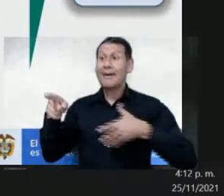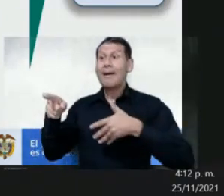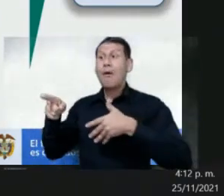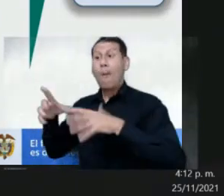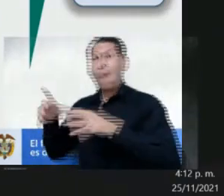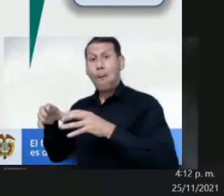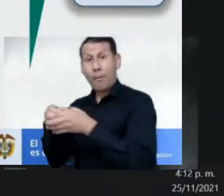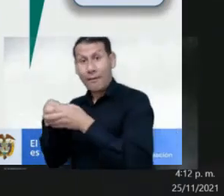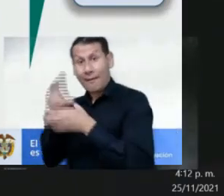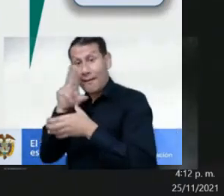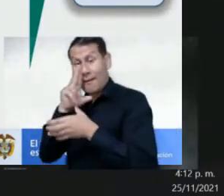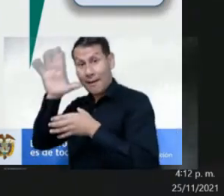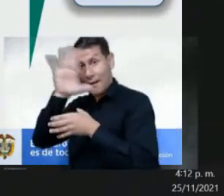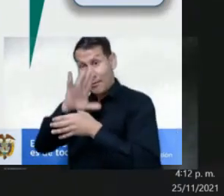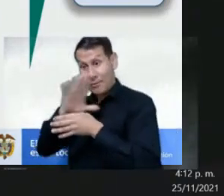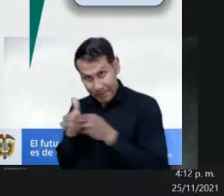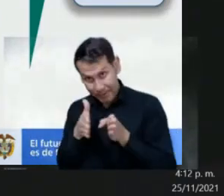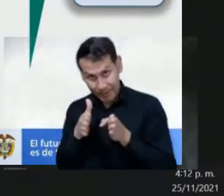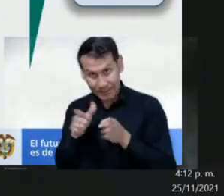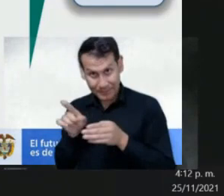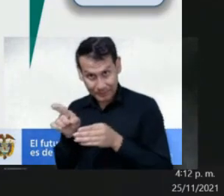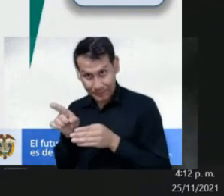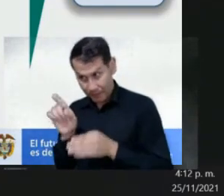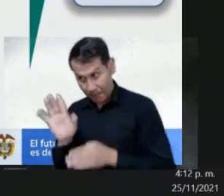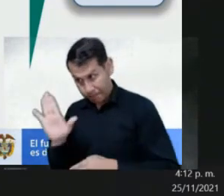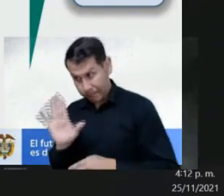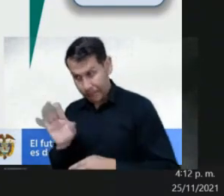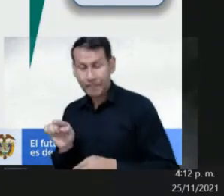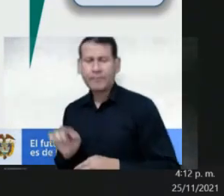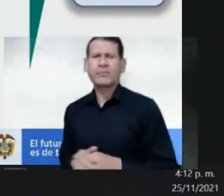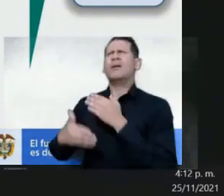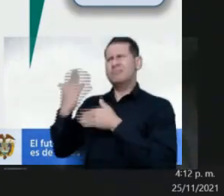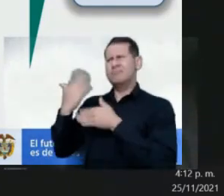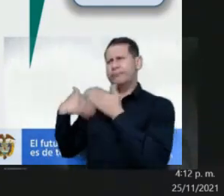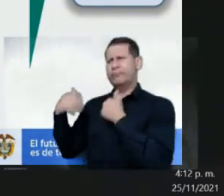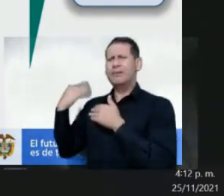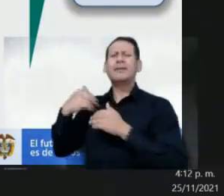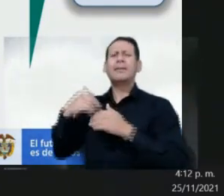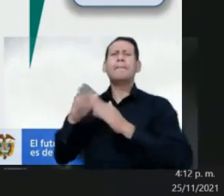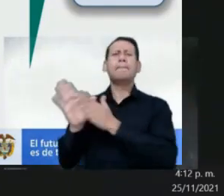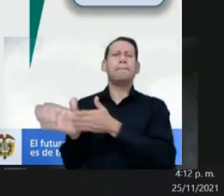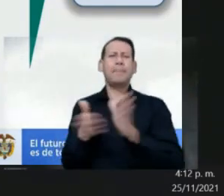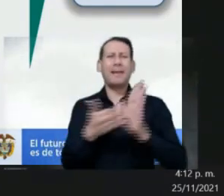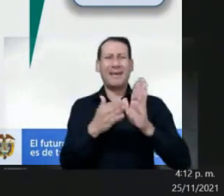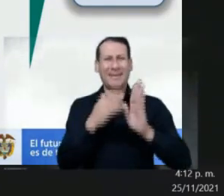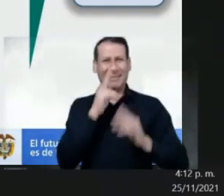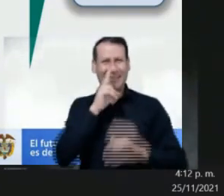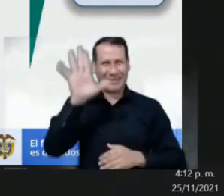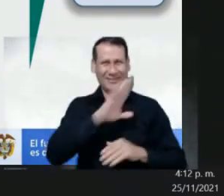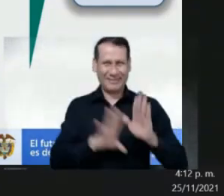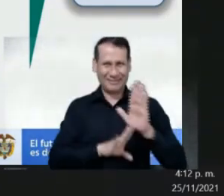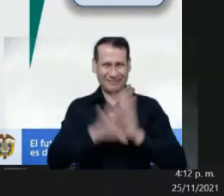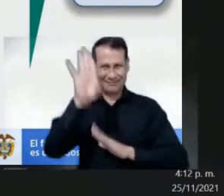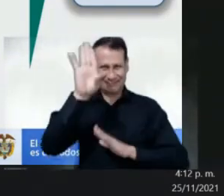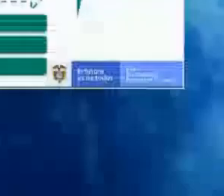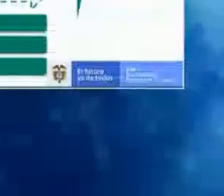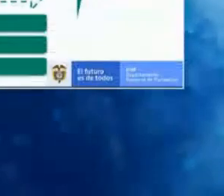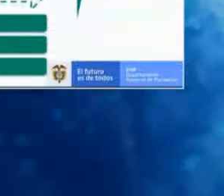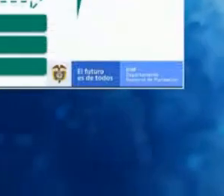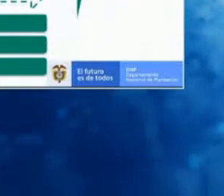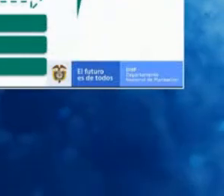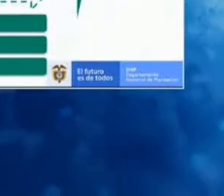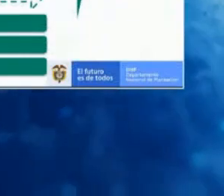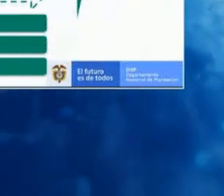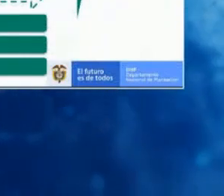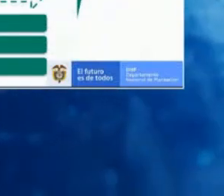National Planning Department, because we have been doing this for several years now. That is, from the previous National Development Plan, where there was not still